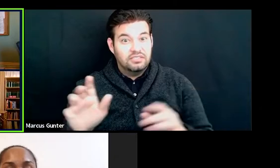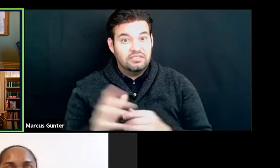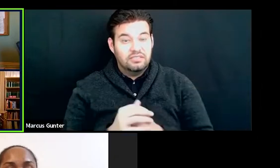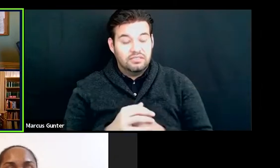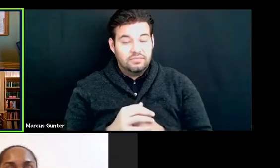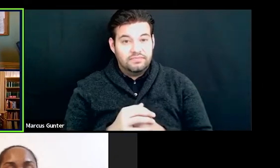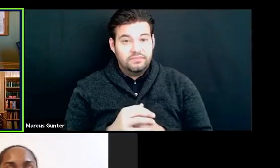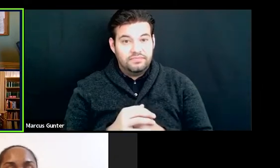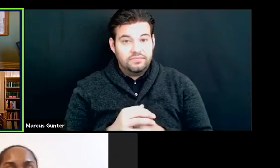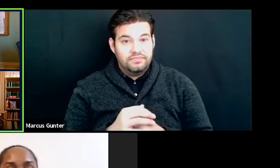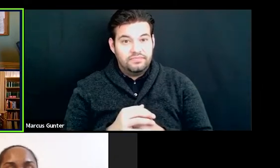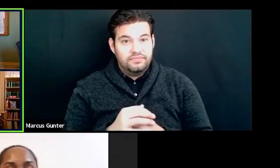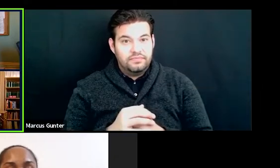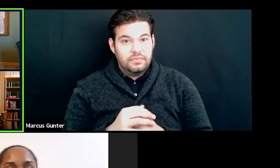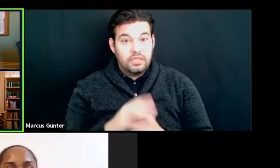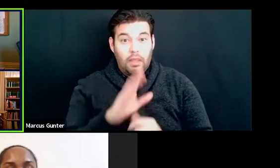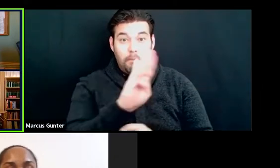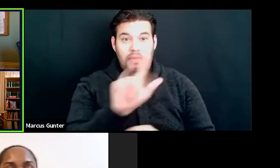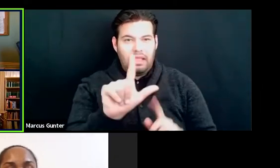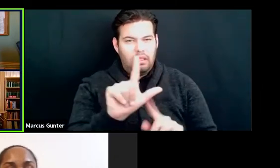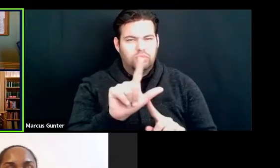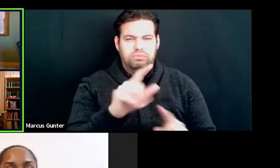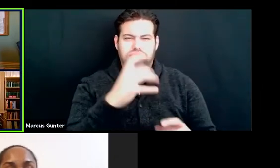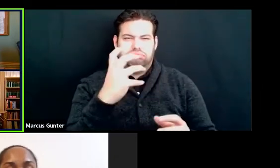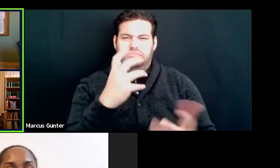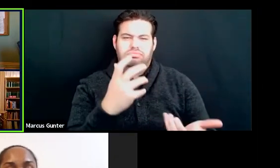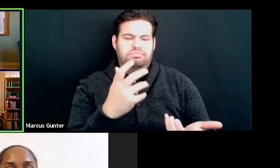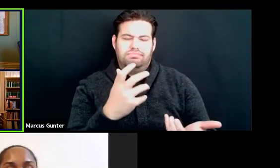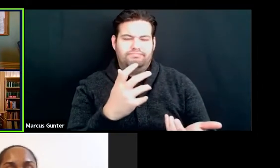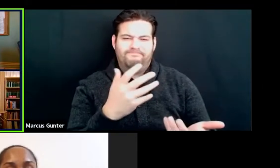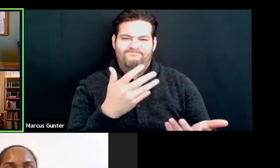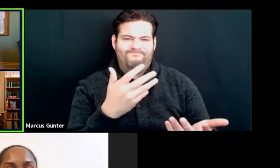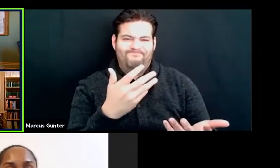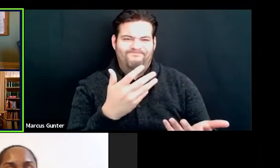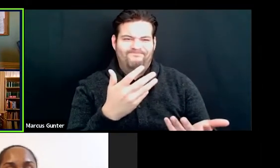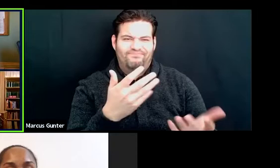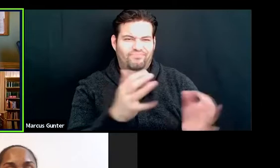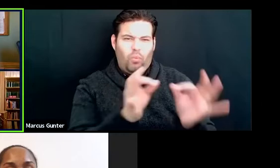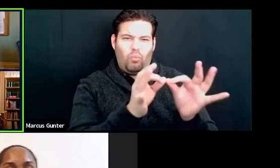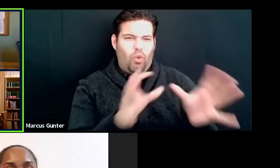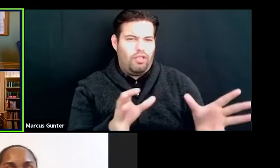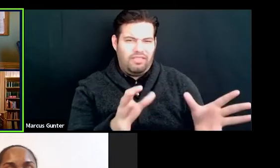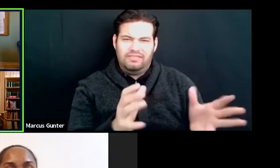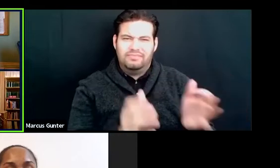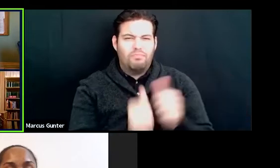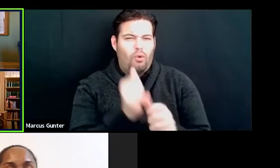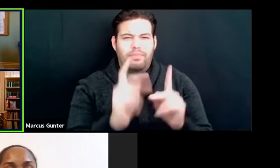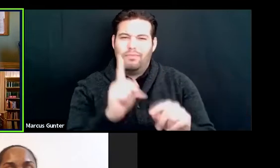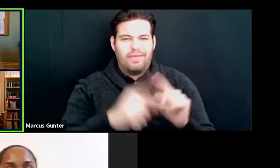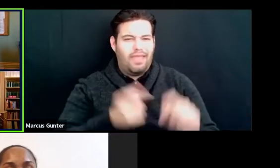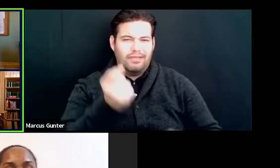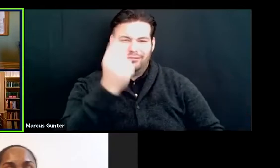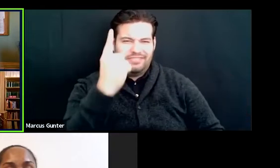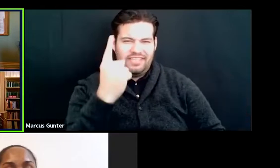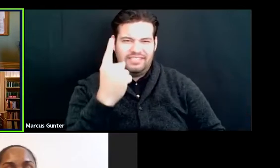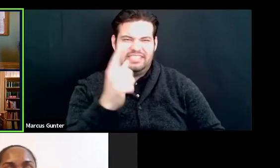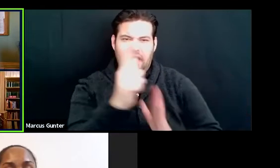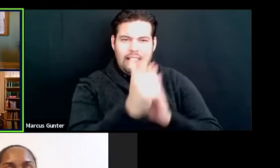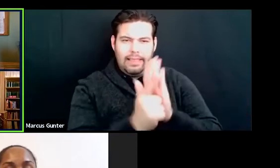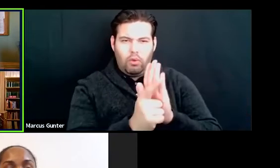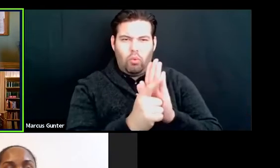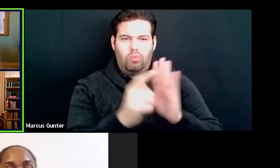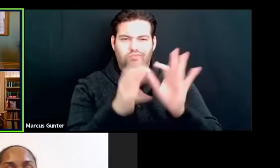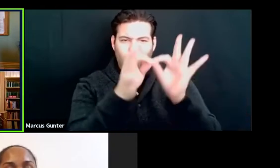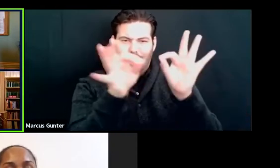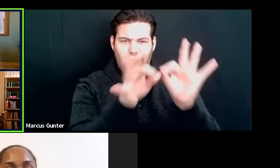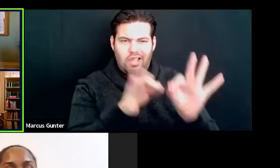the, uh, the, bill itself is pretty meaningless because most people can't understand. I mean, it is so legalese that,